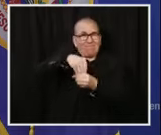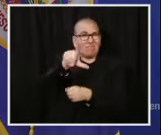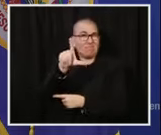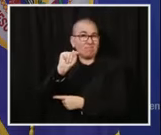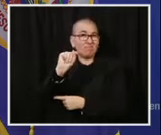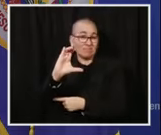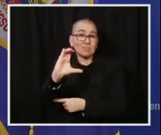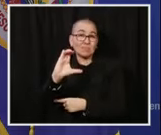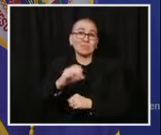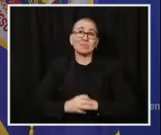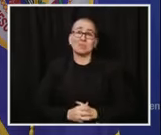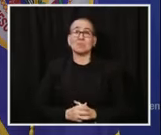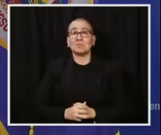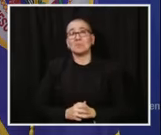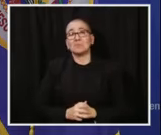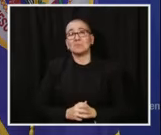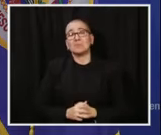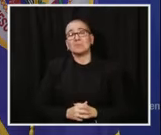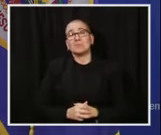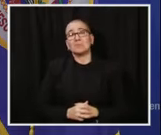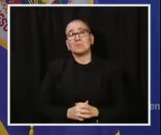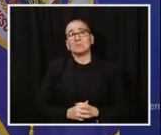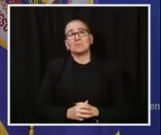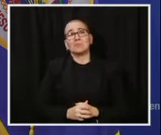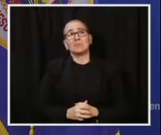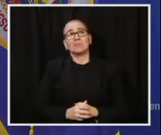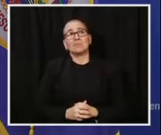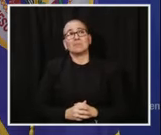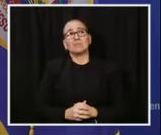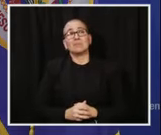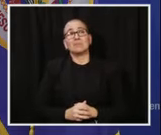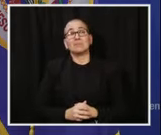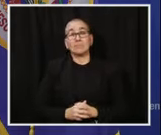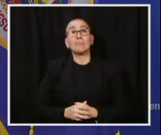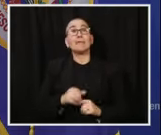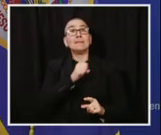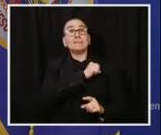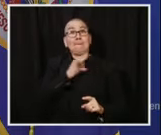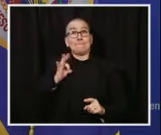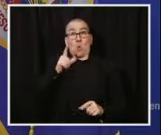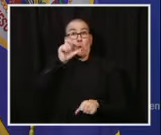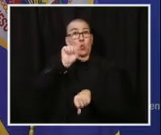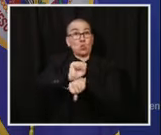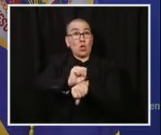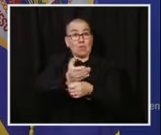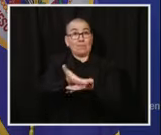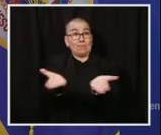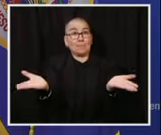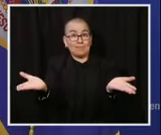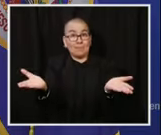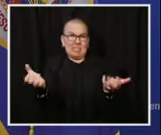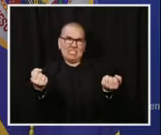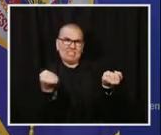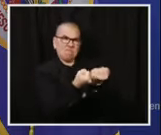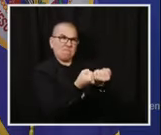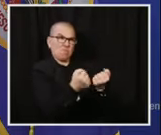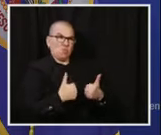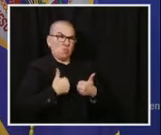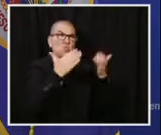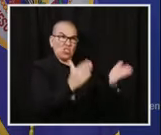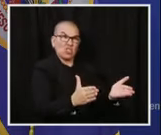always cared for our residents-like family, but they've taken on some new responsibilities here lately. We owe a debt of gratitude to our employees who have